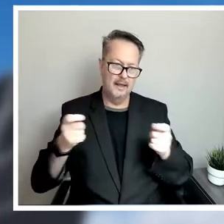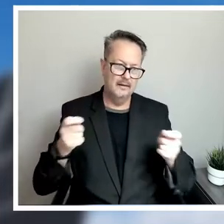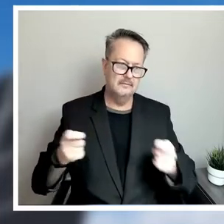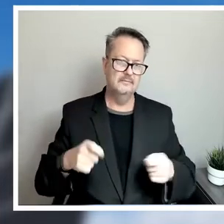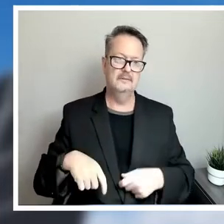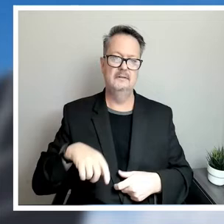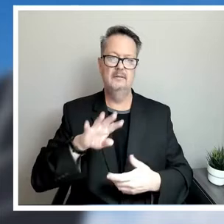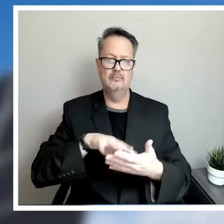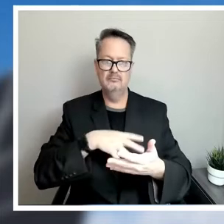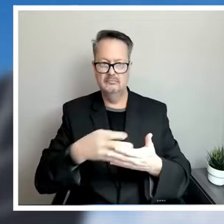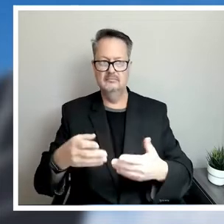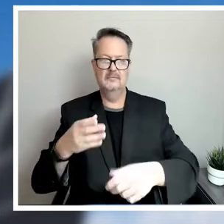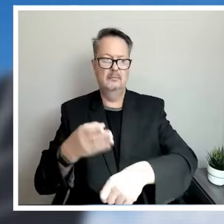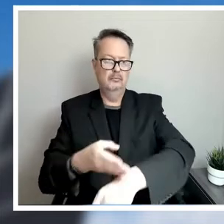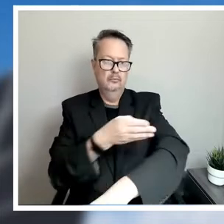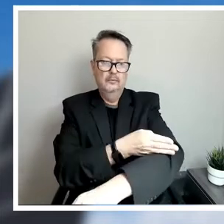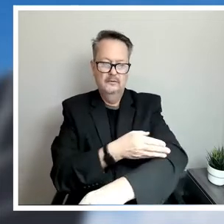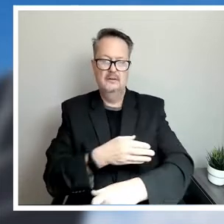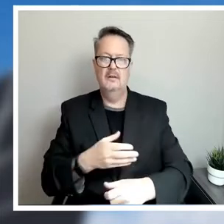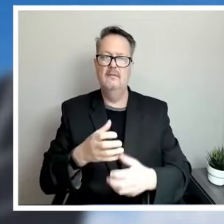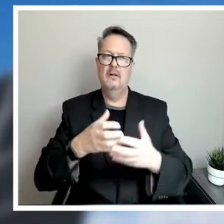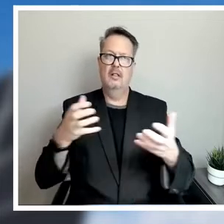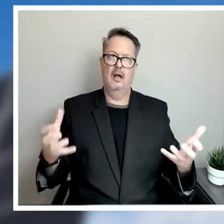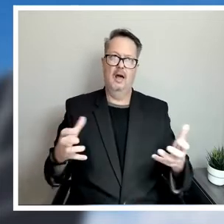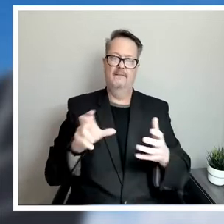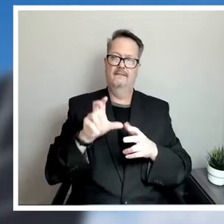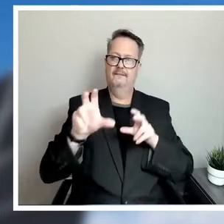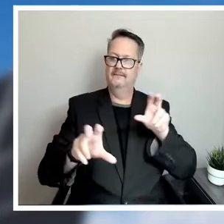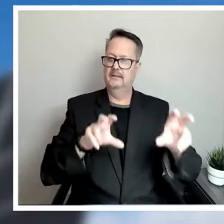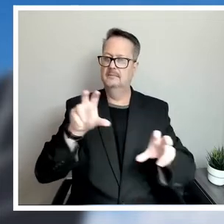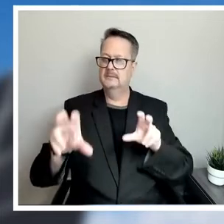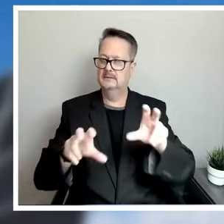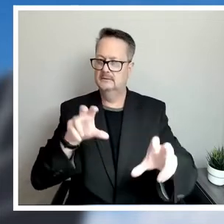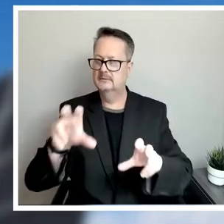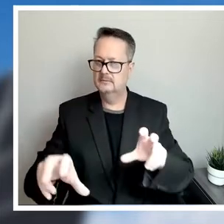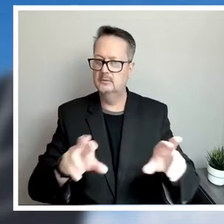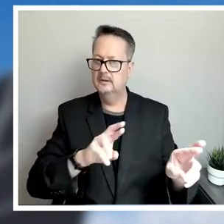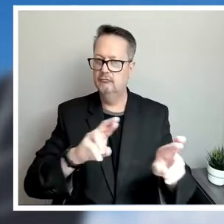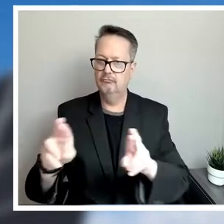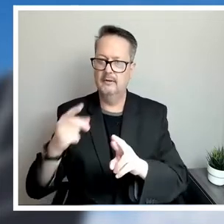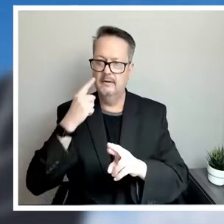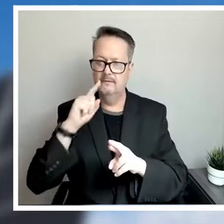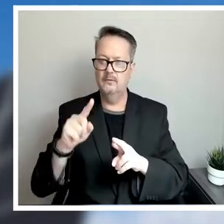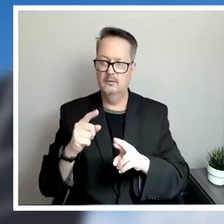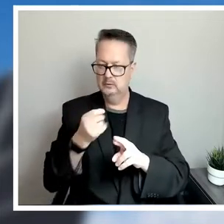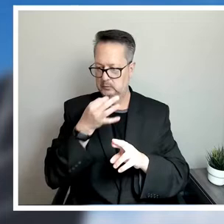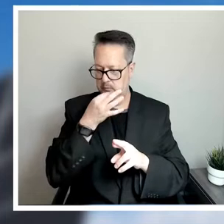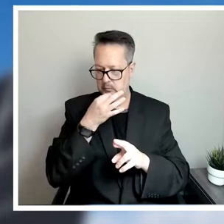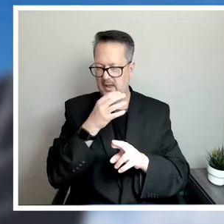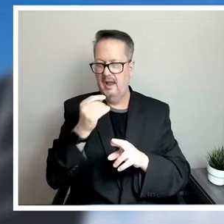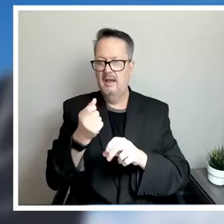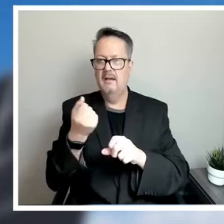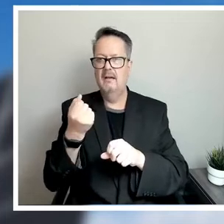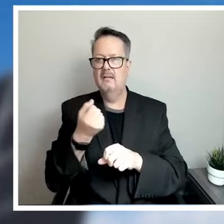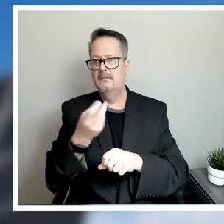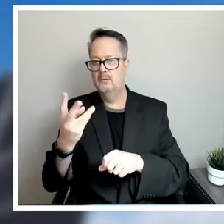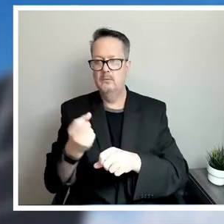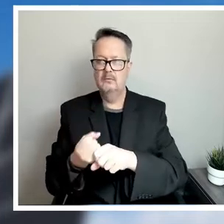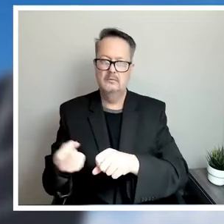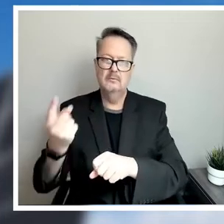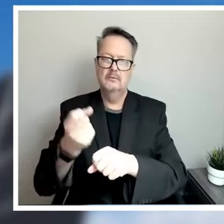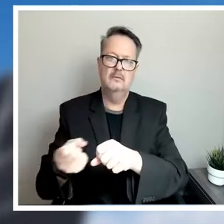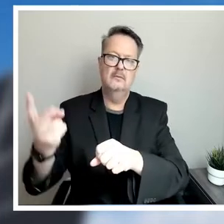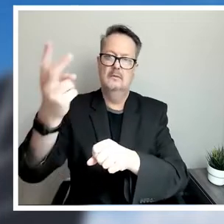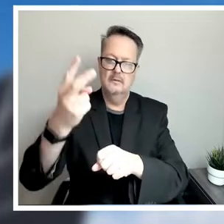investment that we've done in the near term and investment that we plan on doing in the coming couple of years. I'll mention a couple of them, and we have our experts here to talk more about